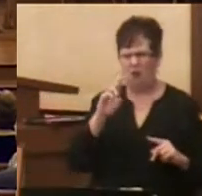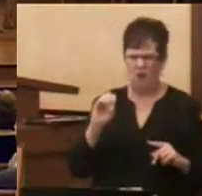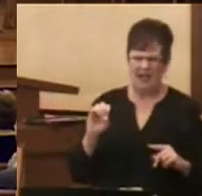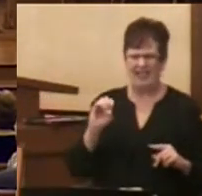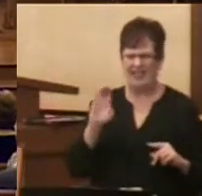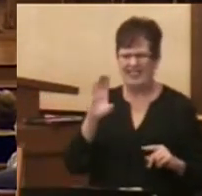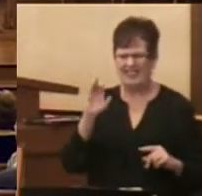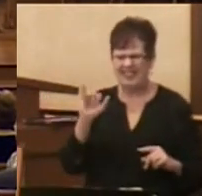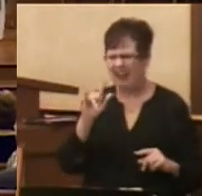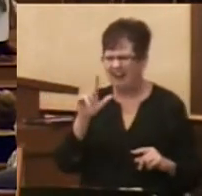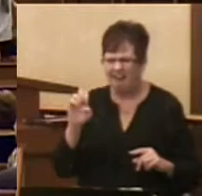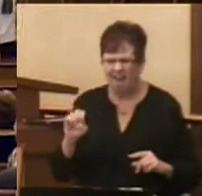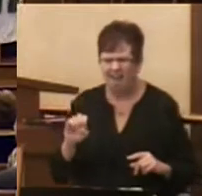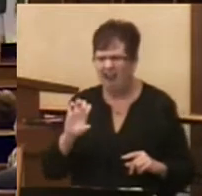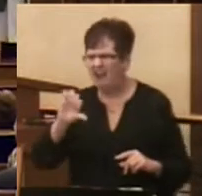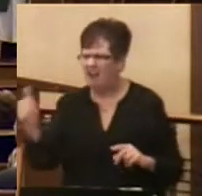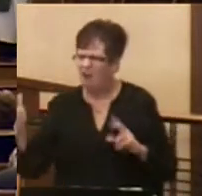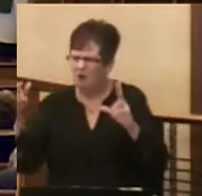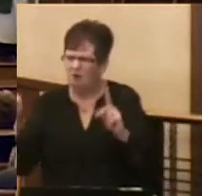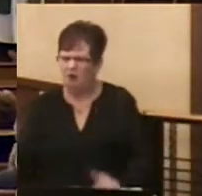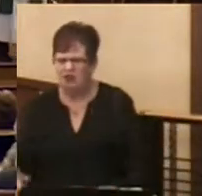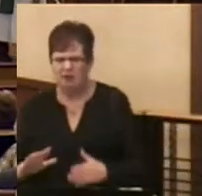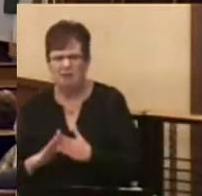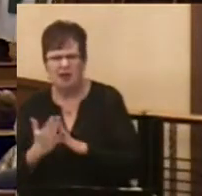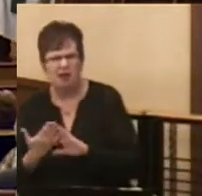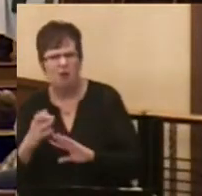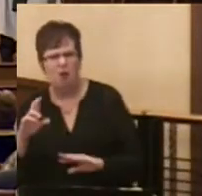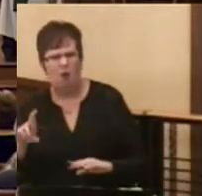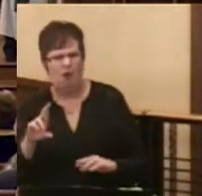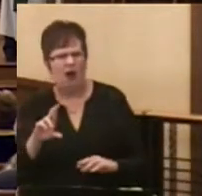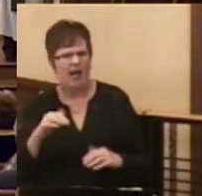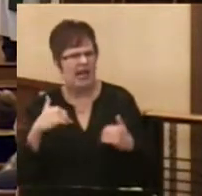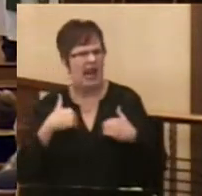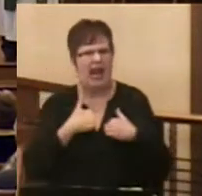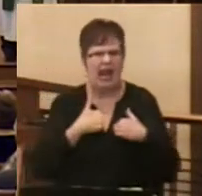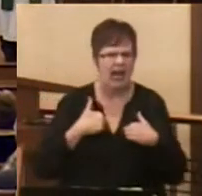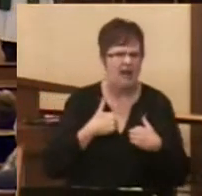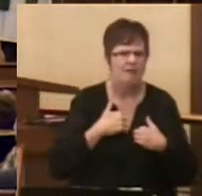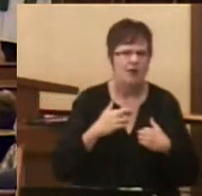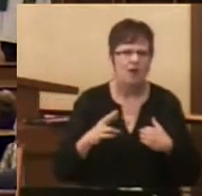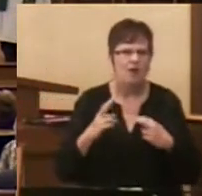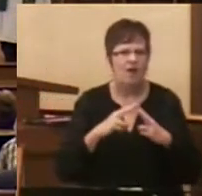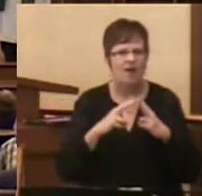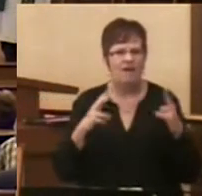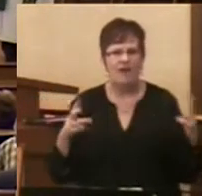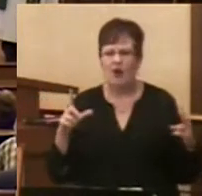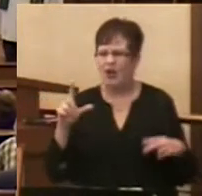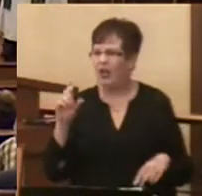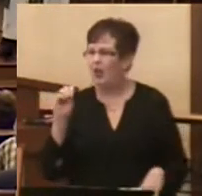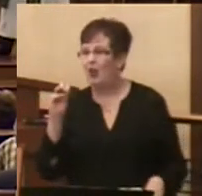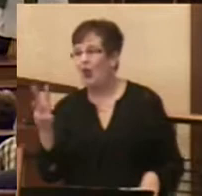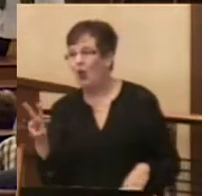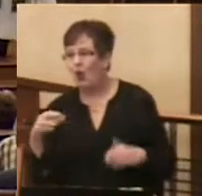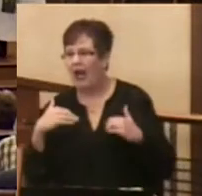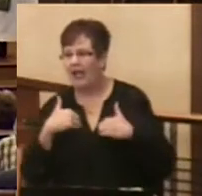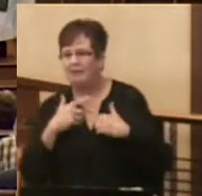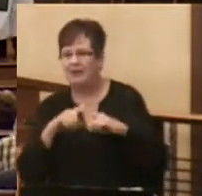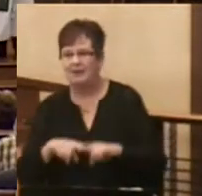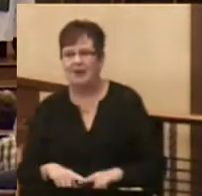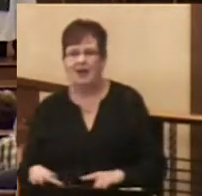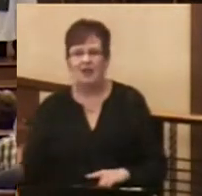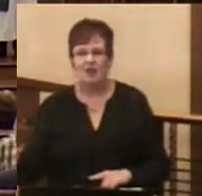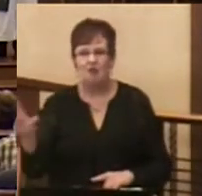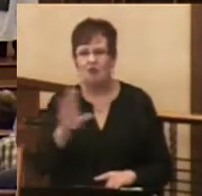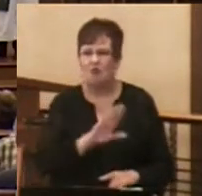recycled into either another human or into an animal of high or very low degree, depending upon the